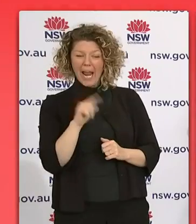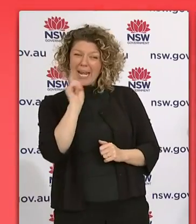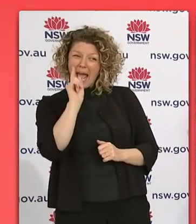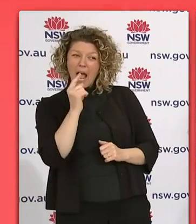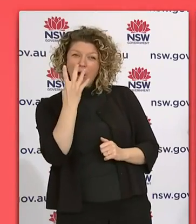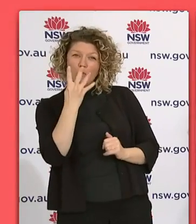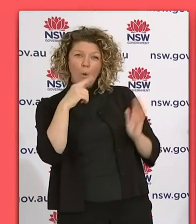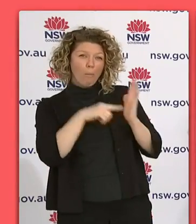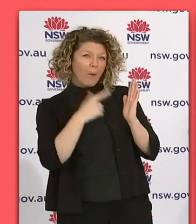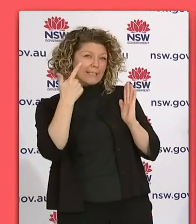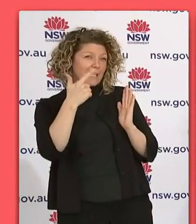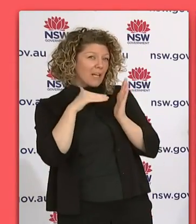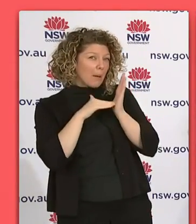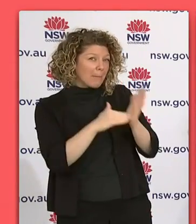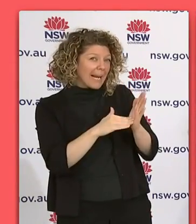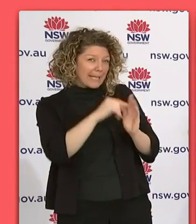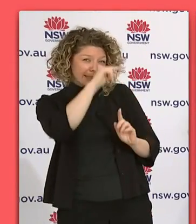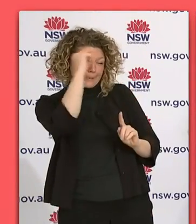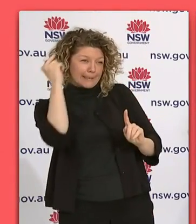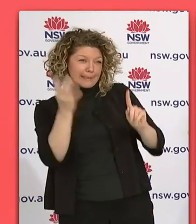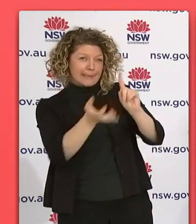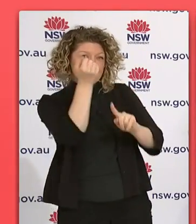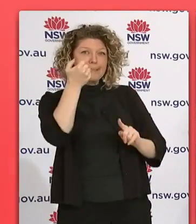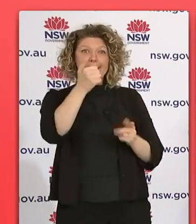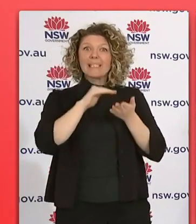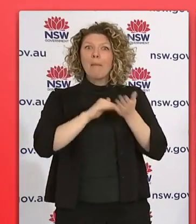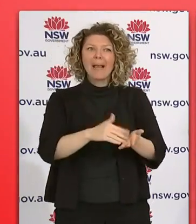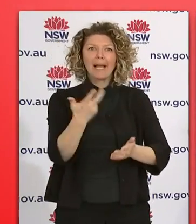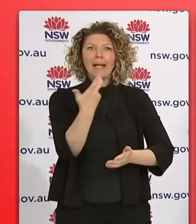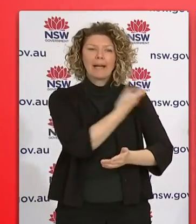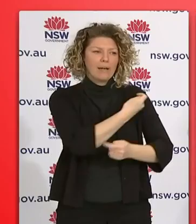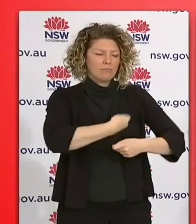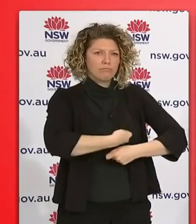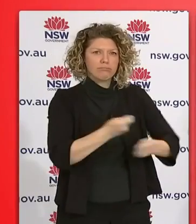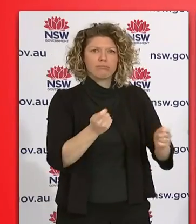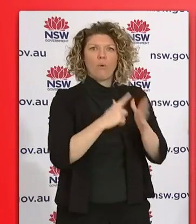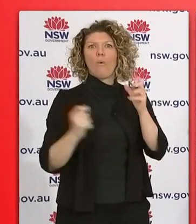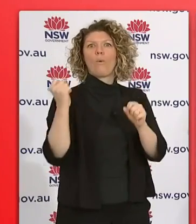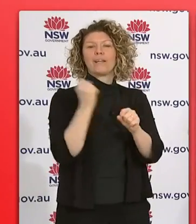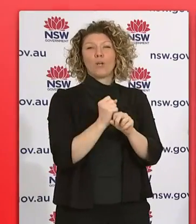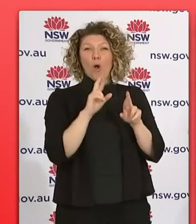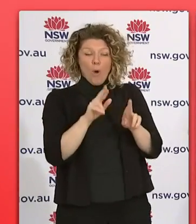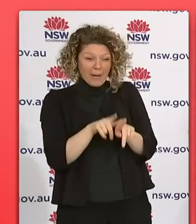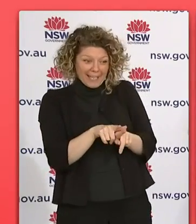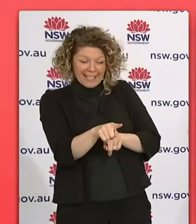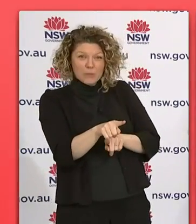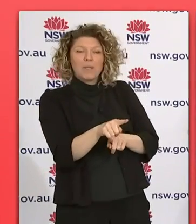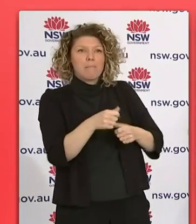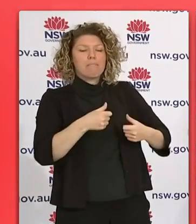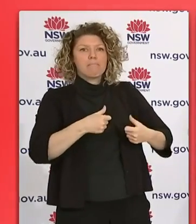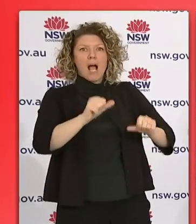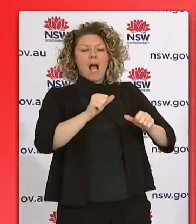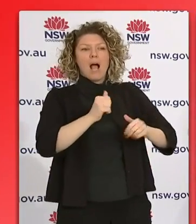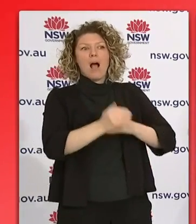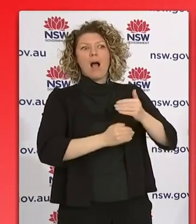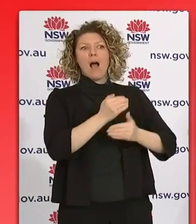.7 million or 4.8 million by the end of today in terms of jabs. Hopefully, we'll get to 5 million early next week, and then the